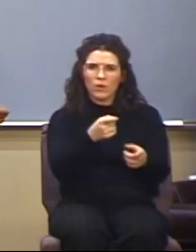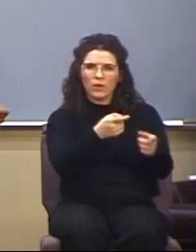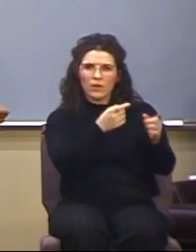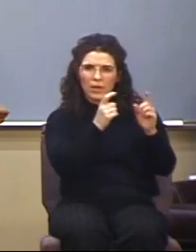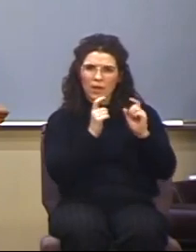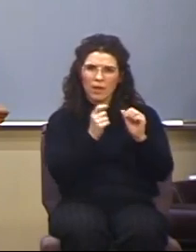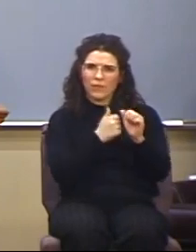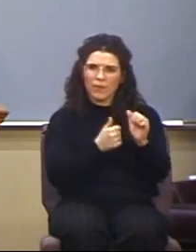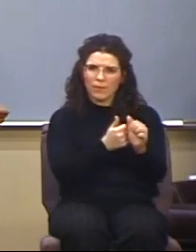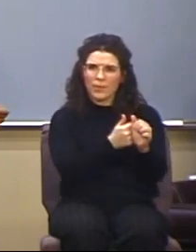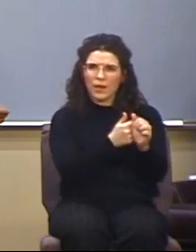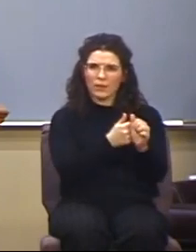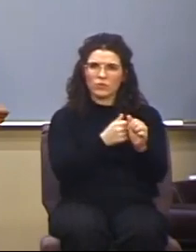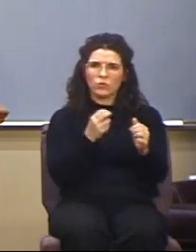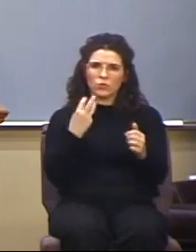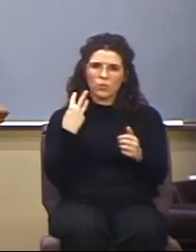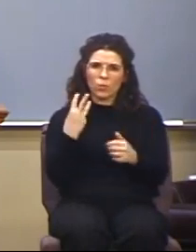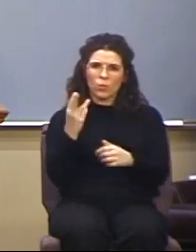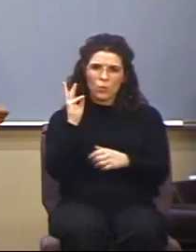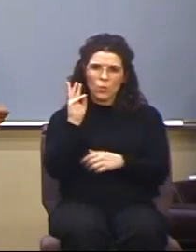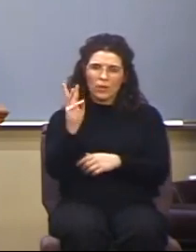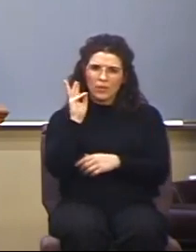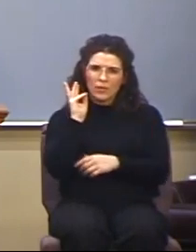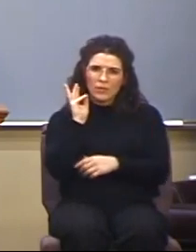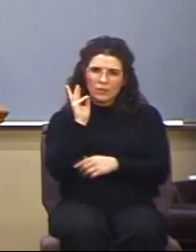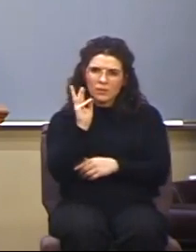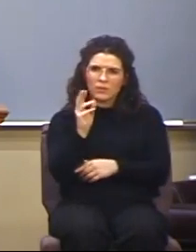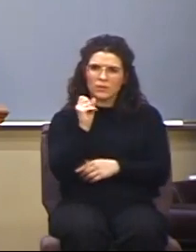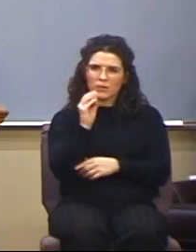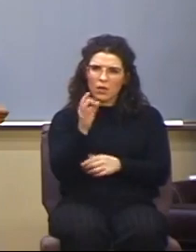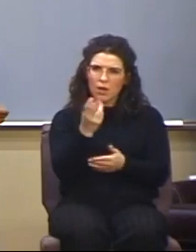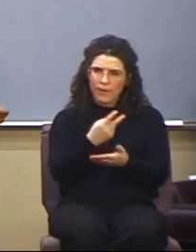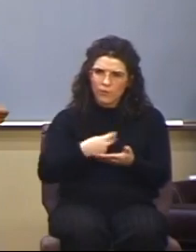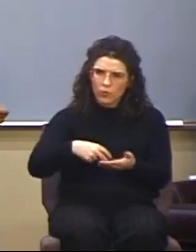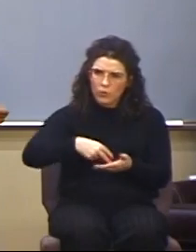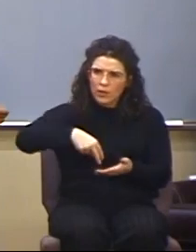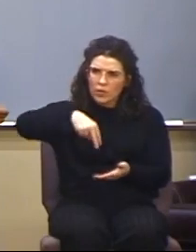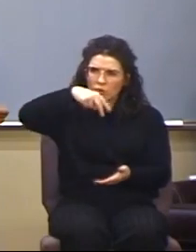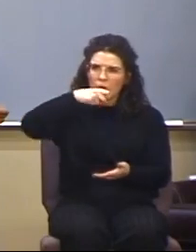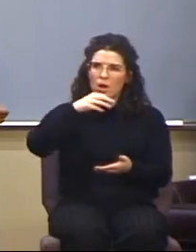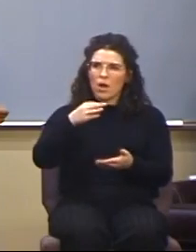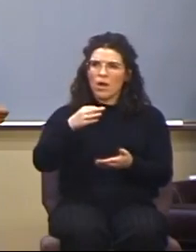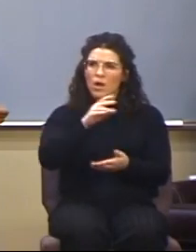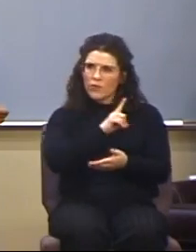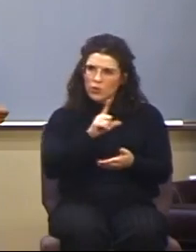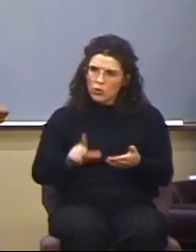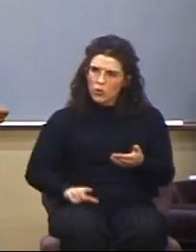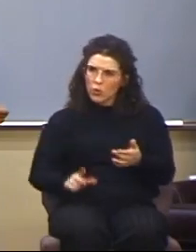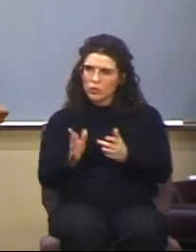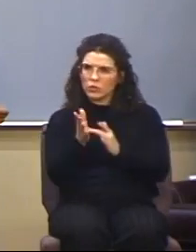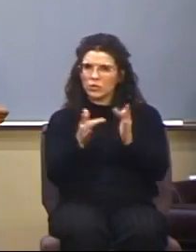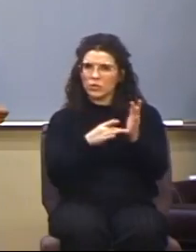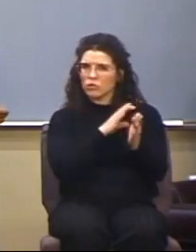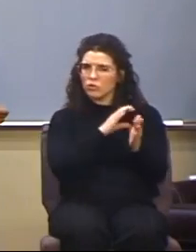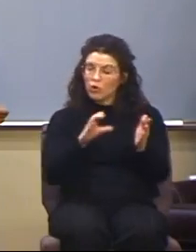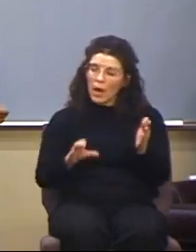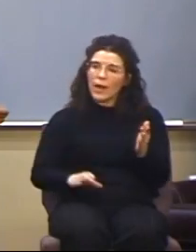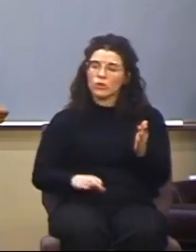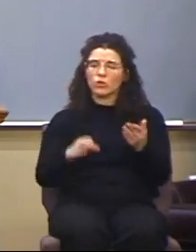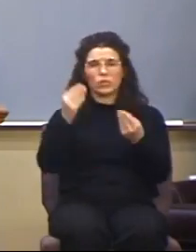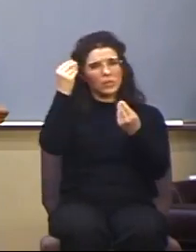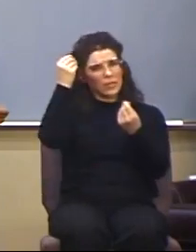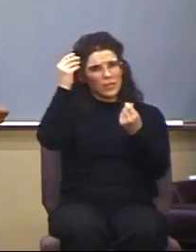the apostles witnesses of the resurrection of the Lord Jesus Christ. So just